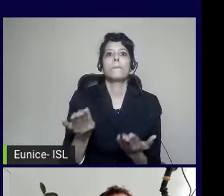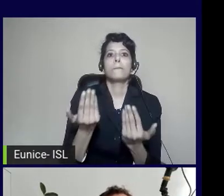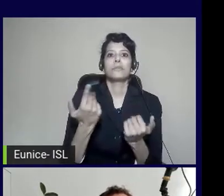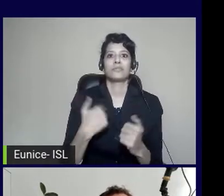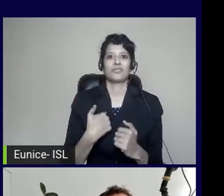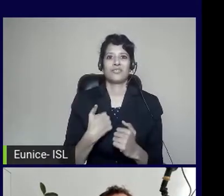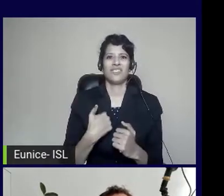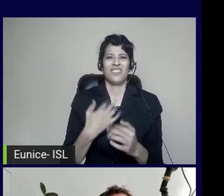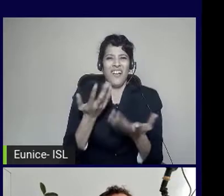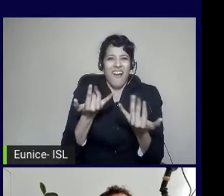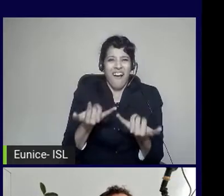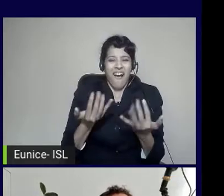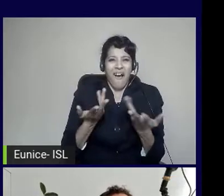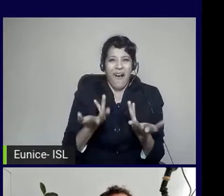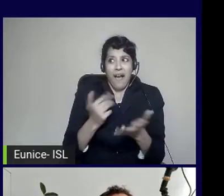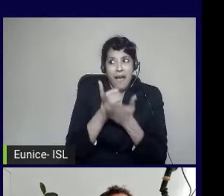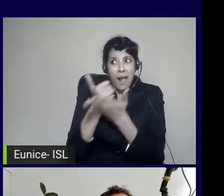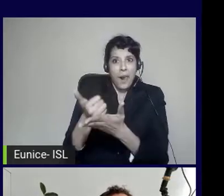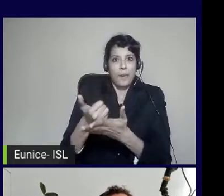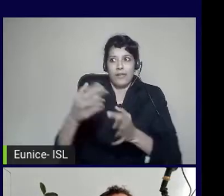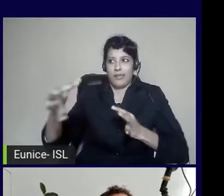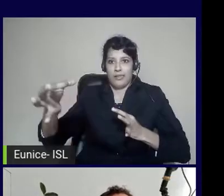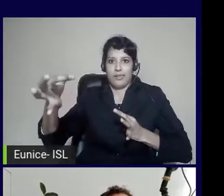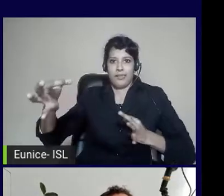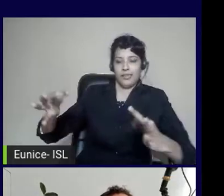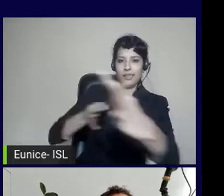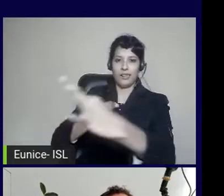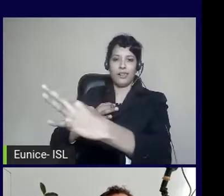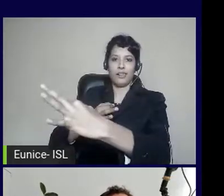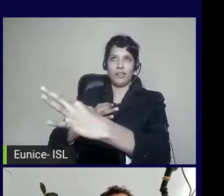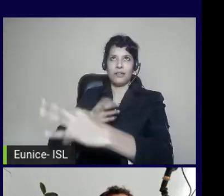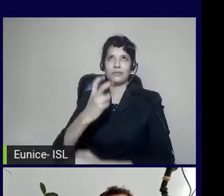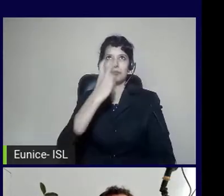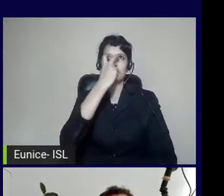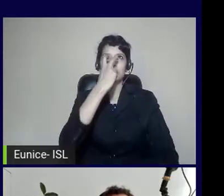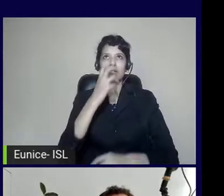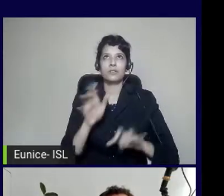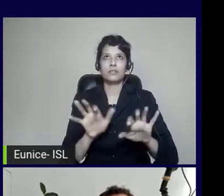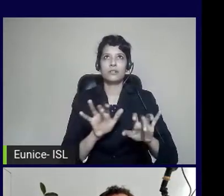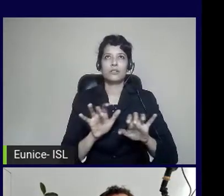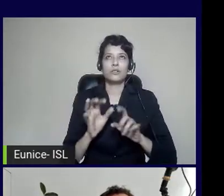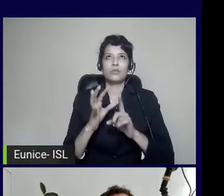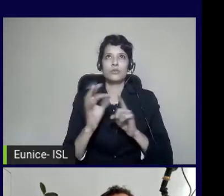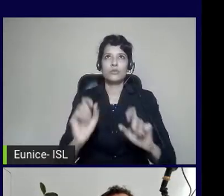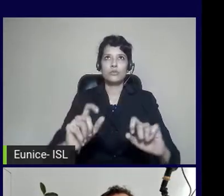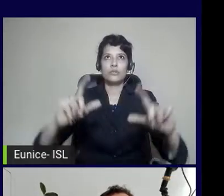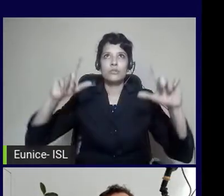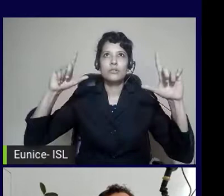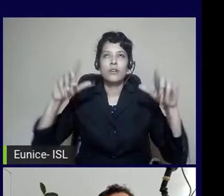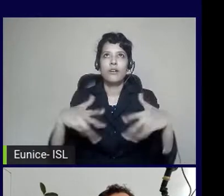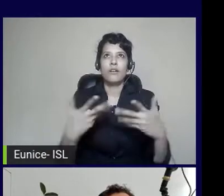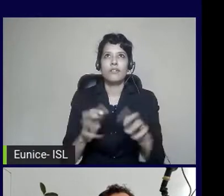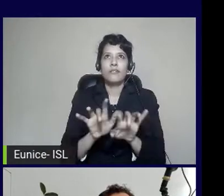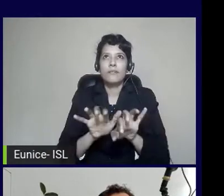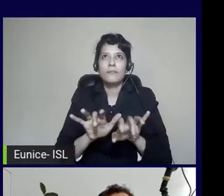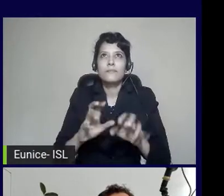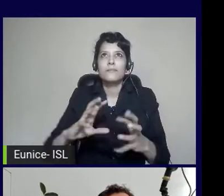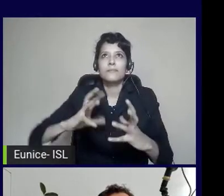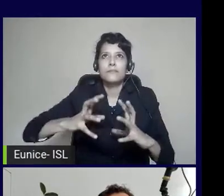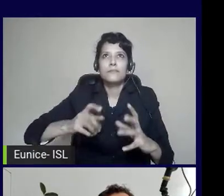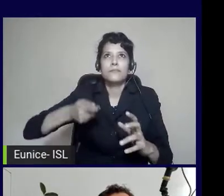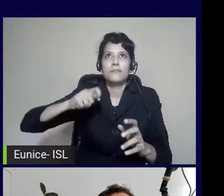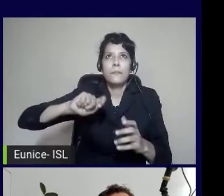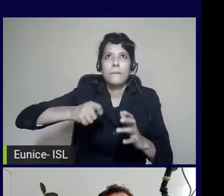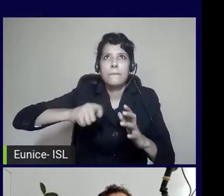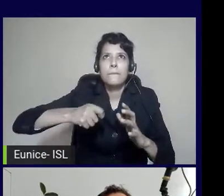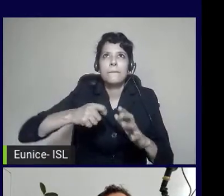become Ashley. So Ashley can't use her site. So now you use your navigation keyboard. You set up all of your setup to